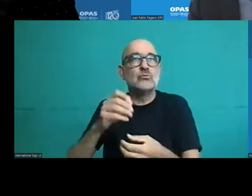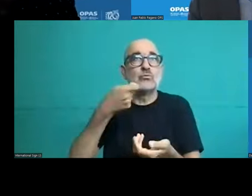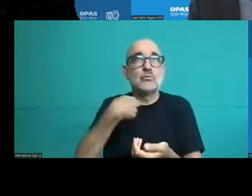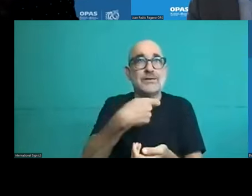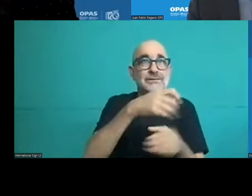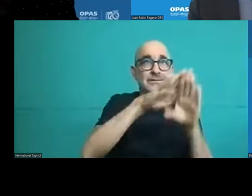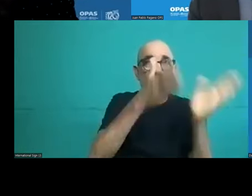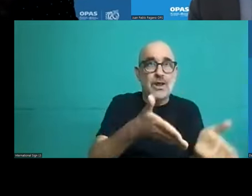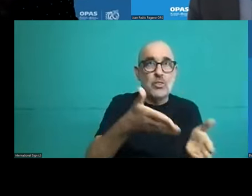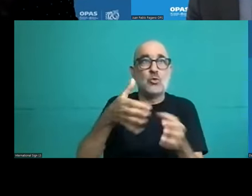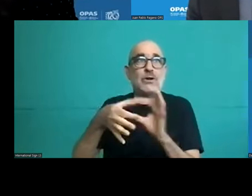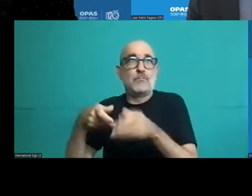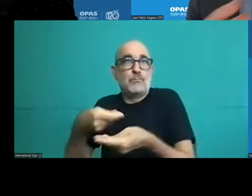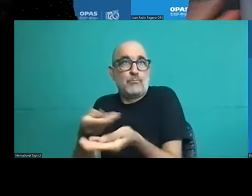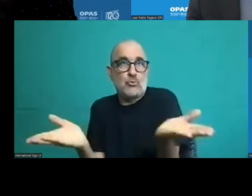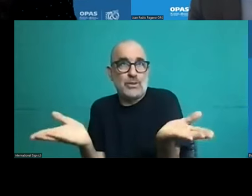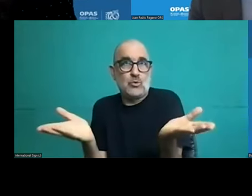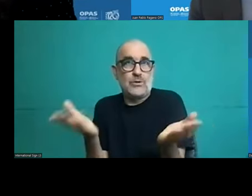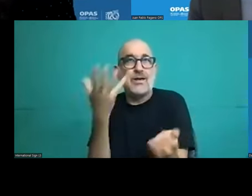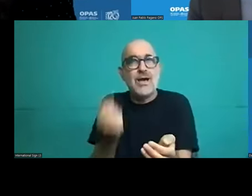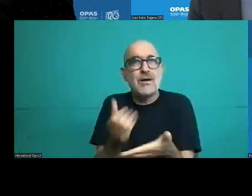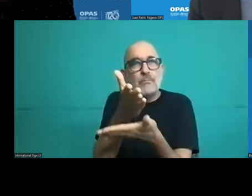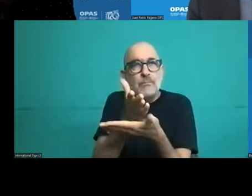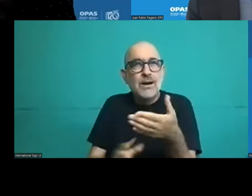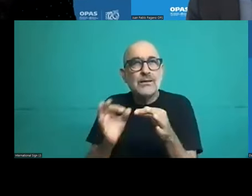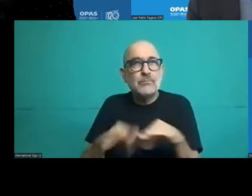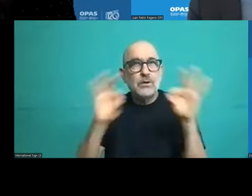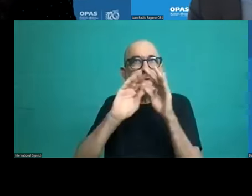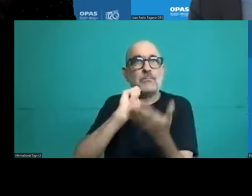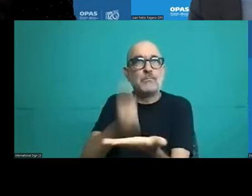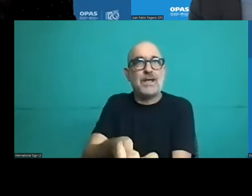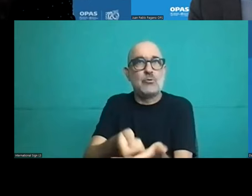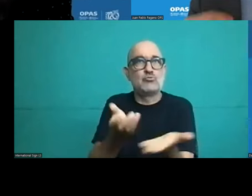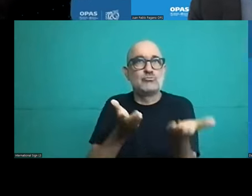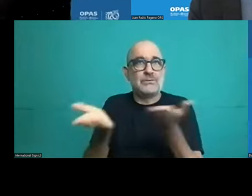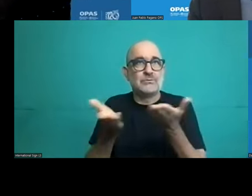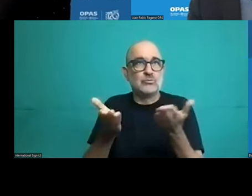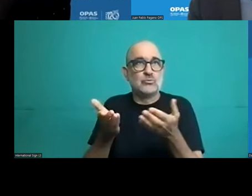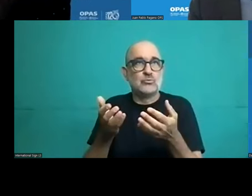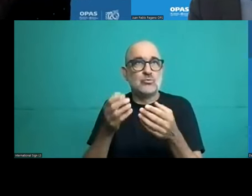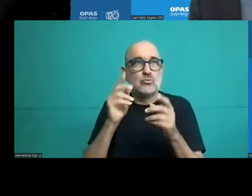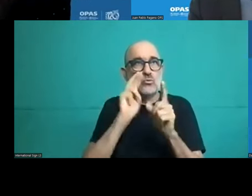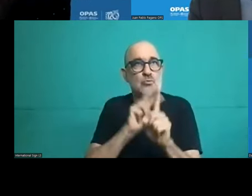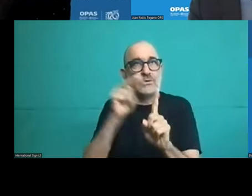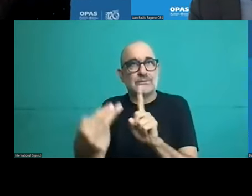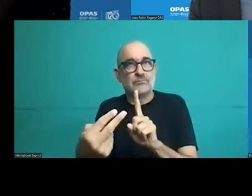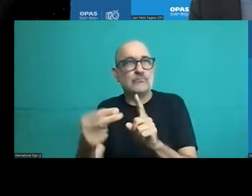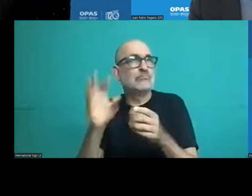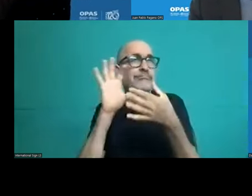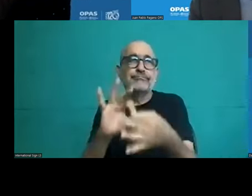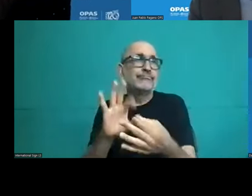kind of a scheme. And the other countries that we have not examined this webinar also